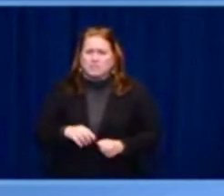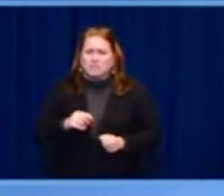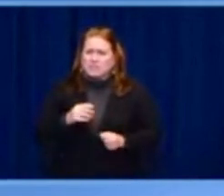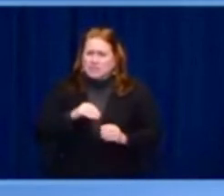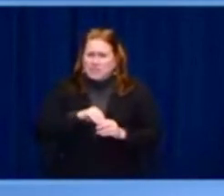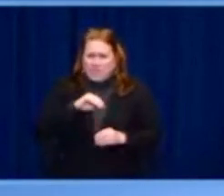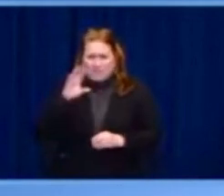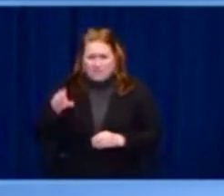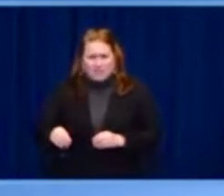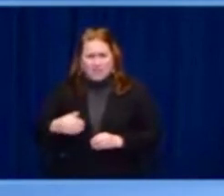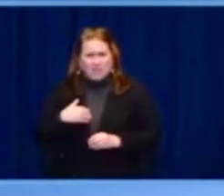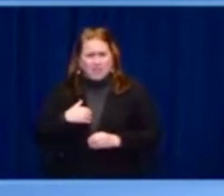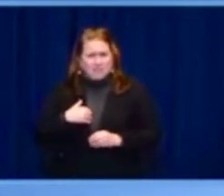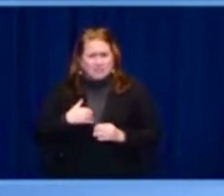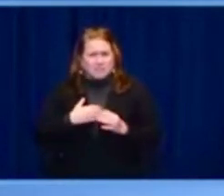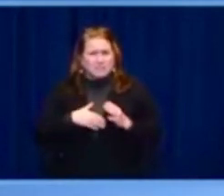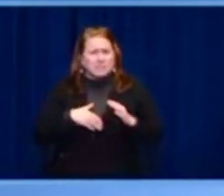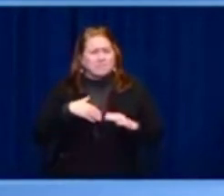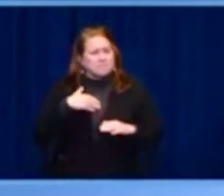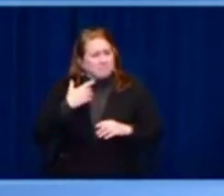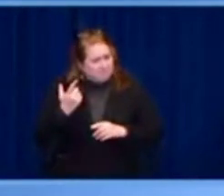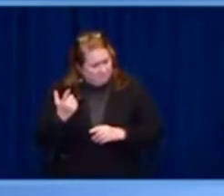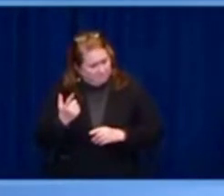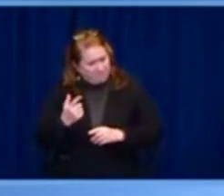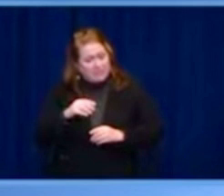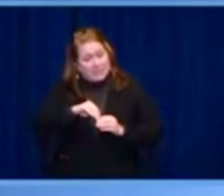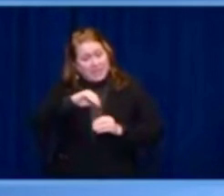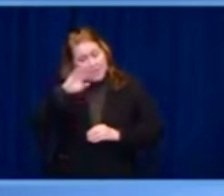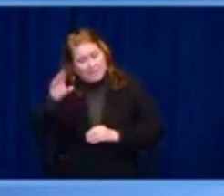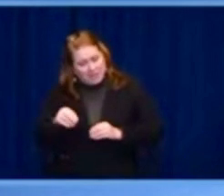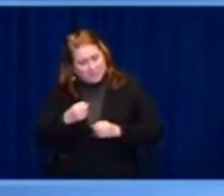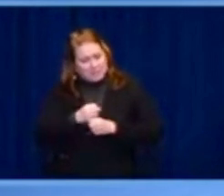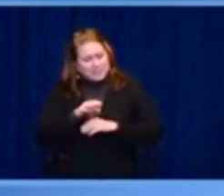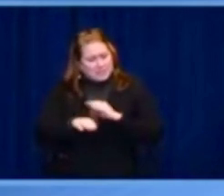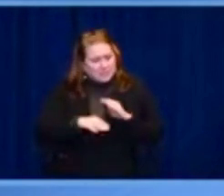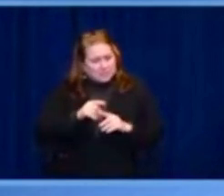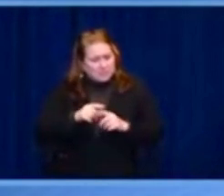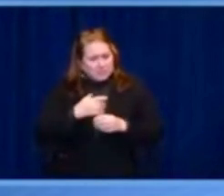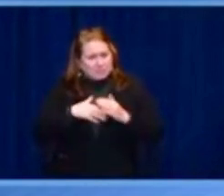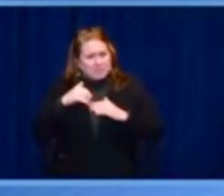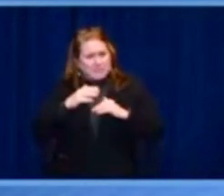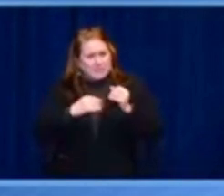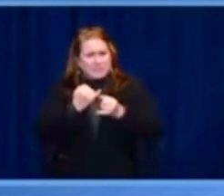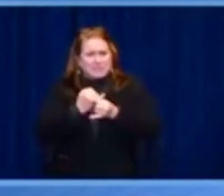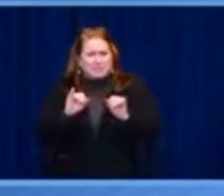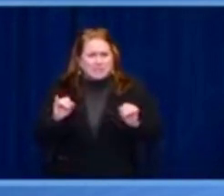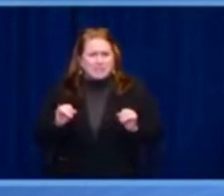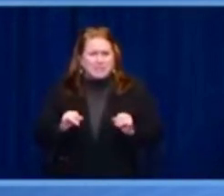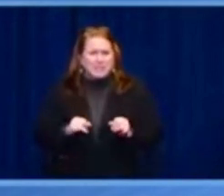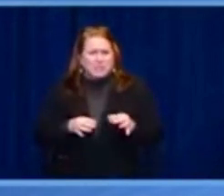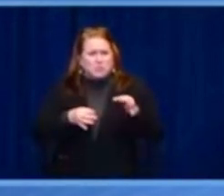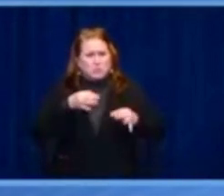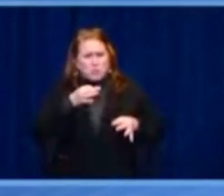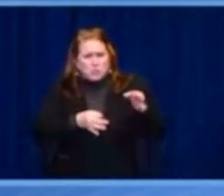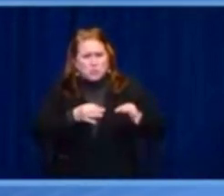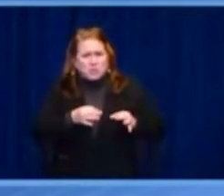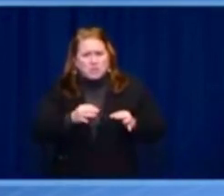reform to a well-established democracies of people making real changes to protect and strengthen their democracy.